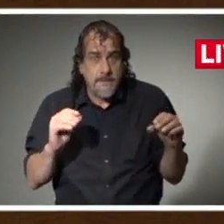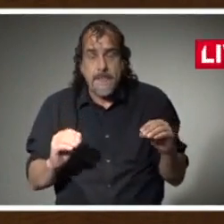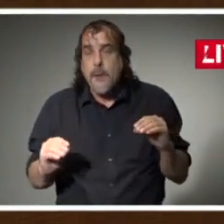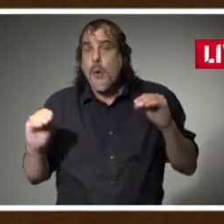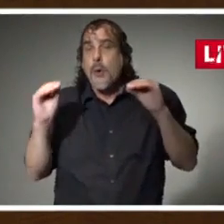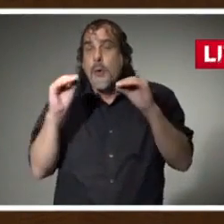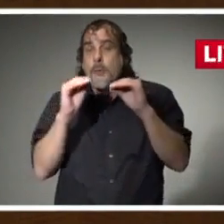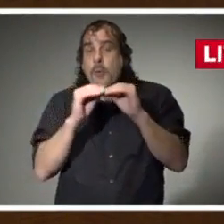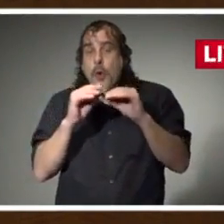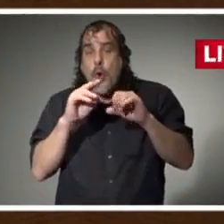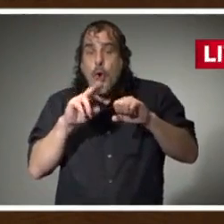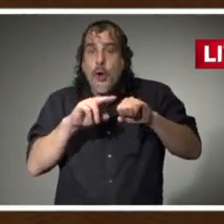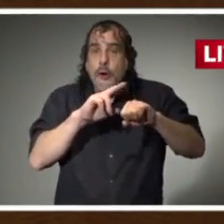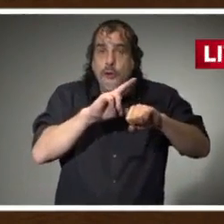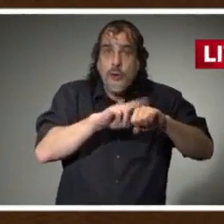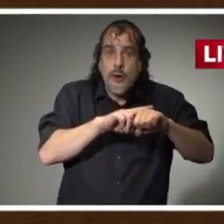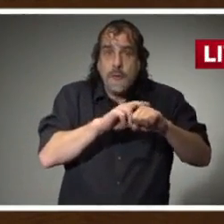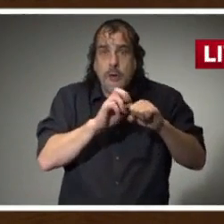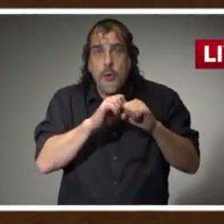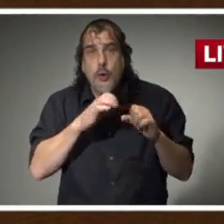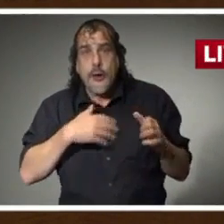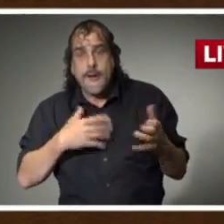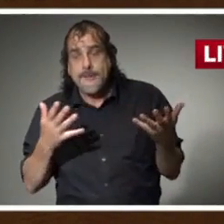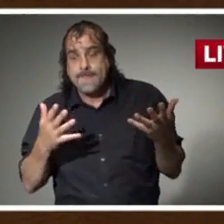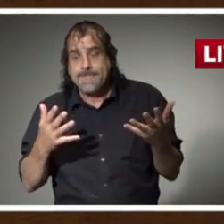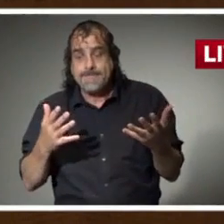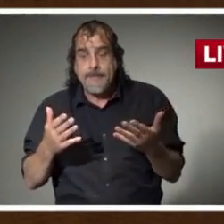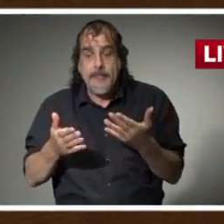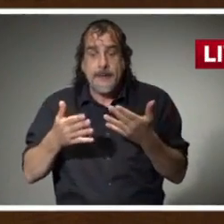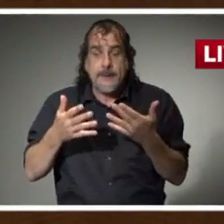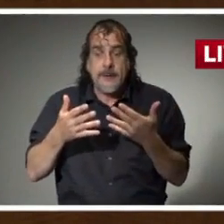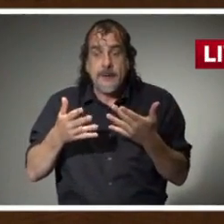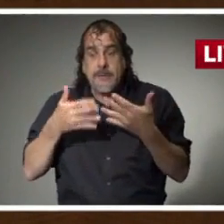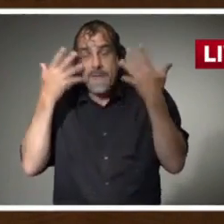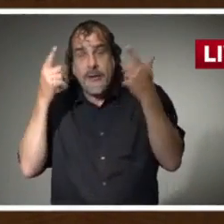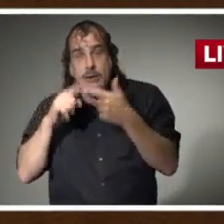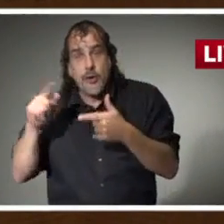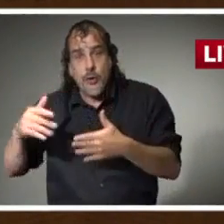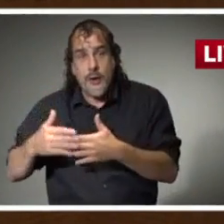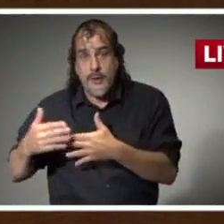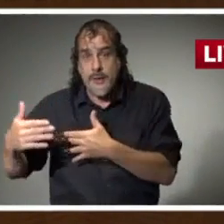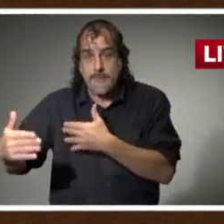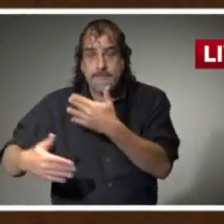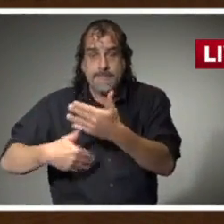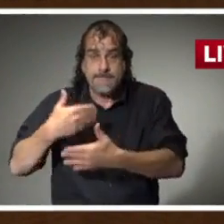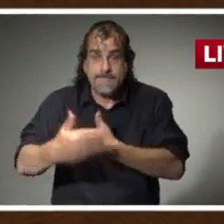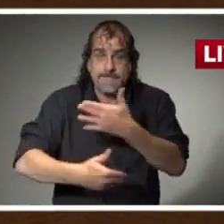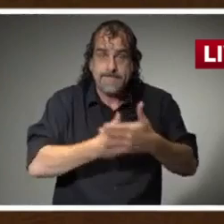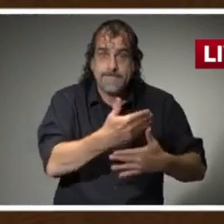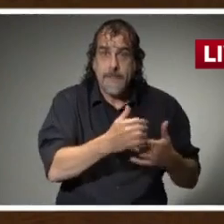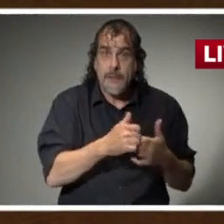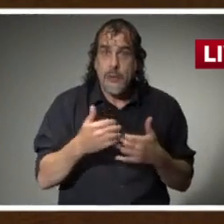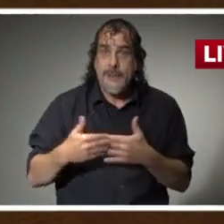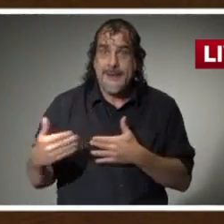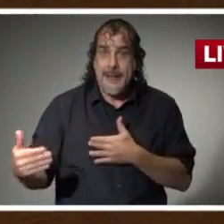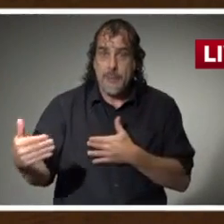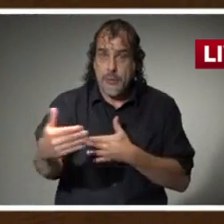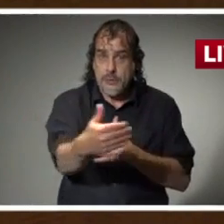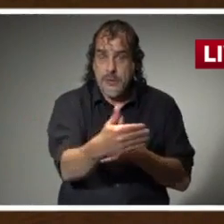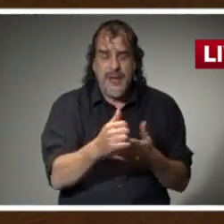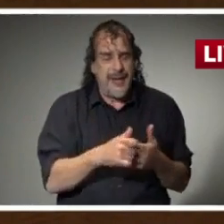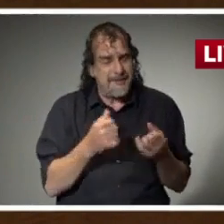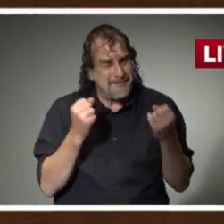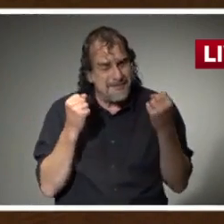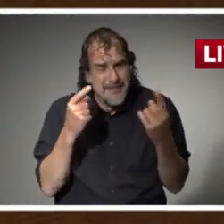a little more normal with kindness for your neighbors. And I know so many of you have been doing